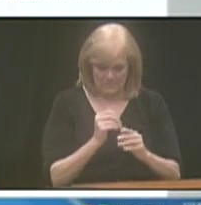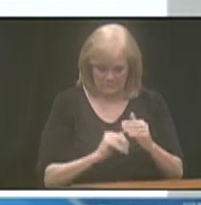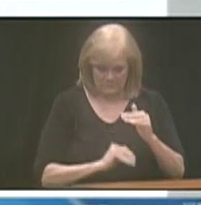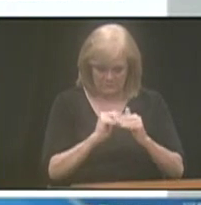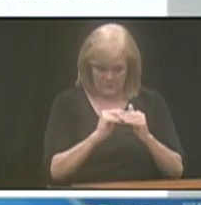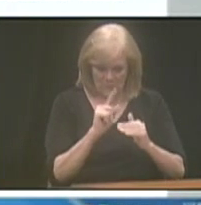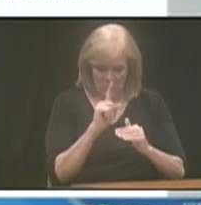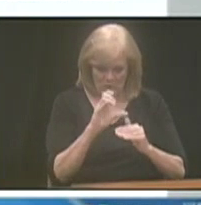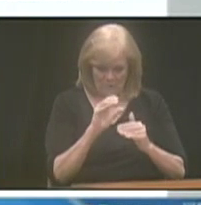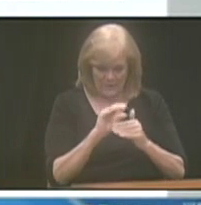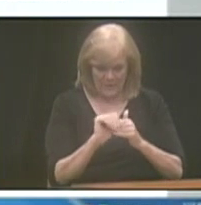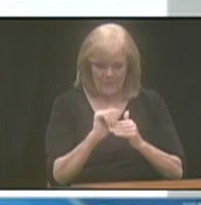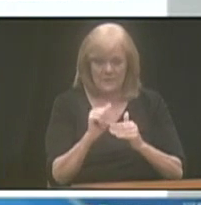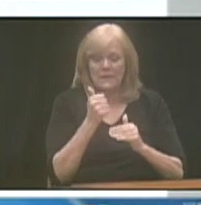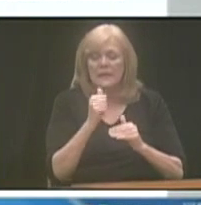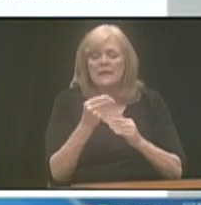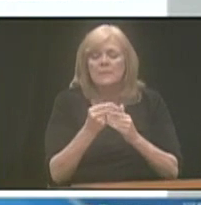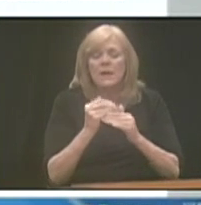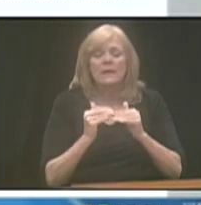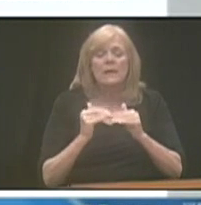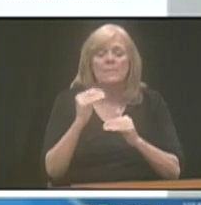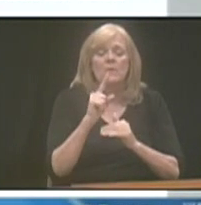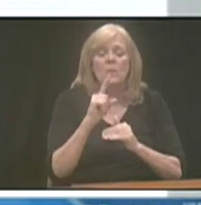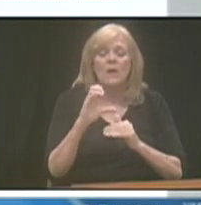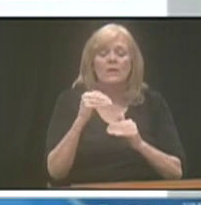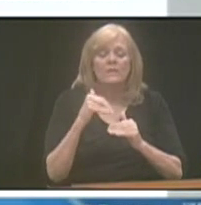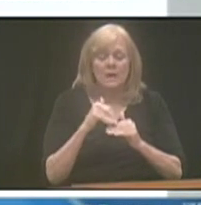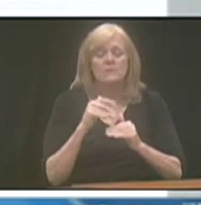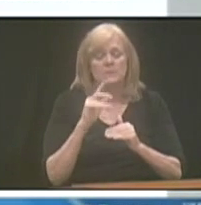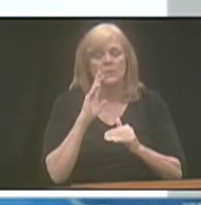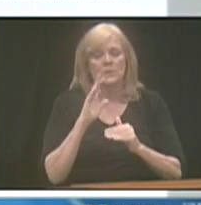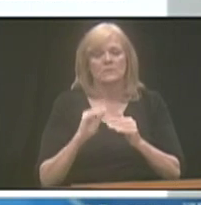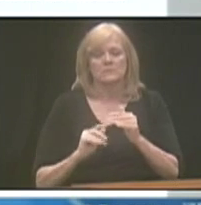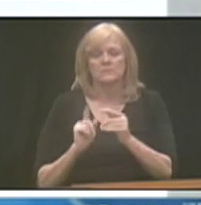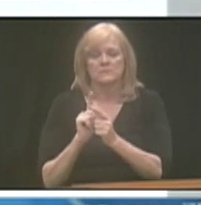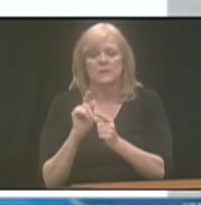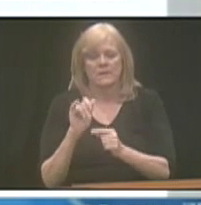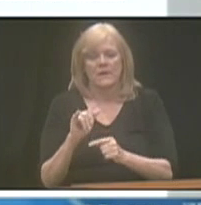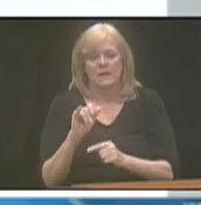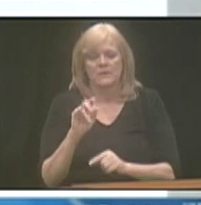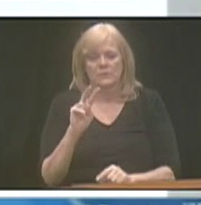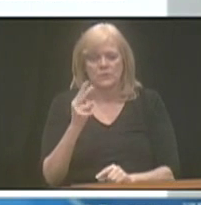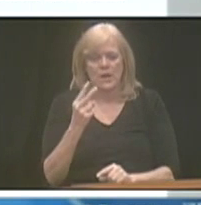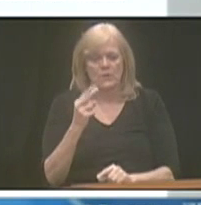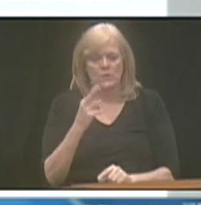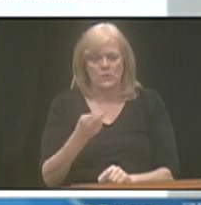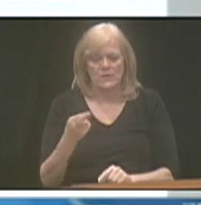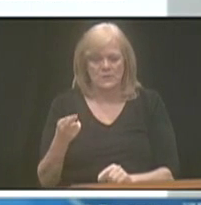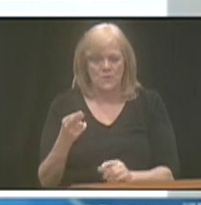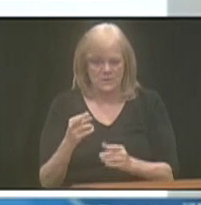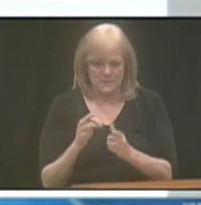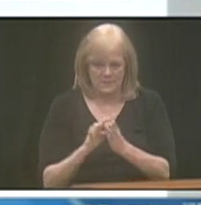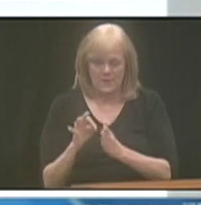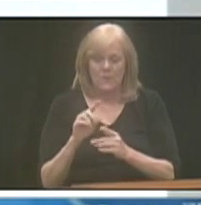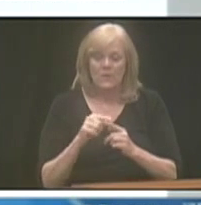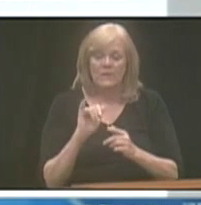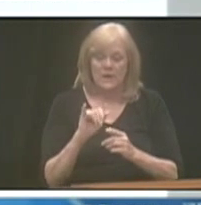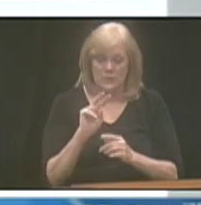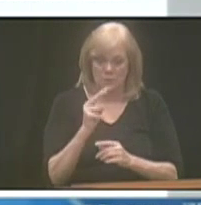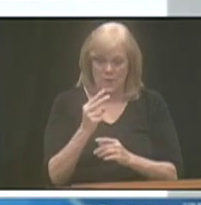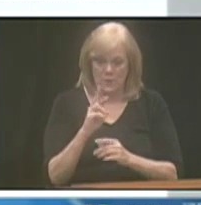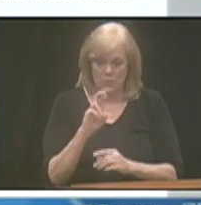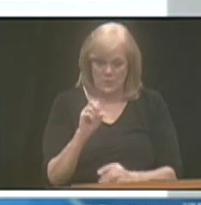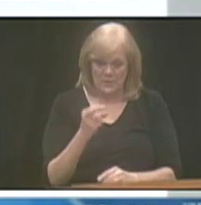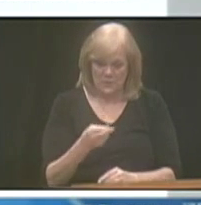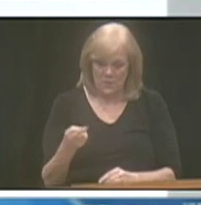,000, any amount above that is now going to count towards that $2,000 resource limit. When the $2,000 resource limit